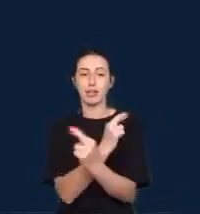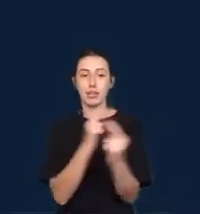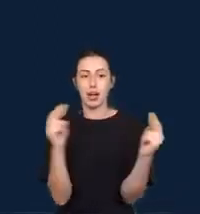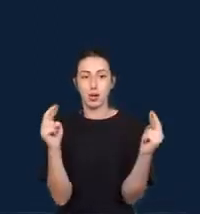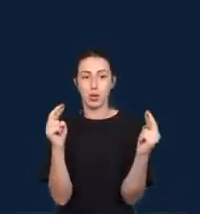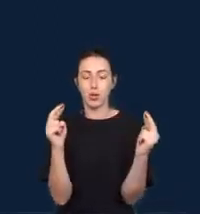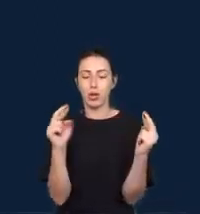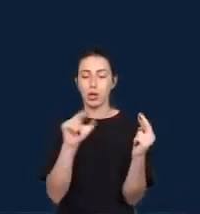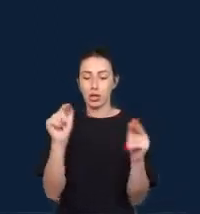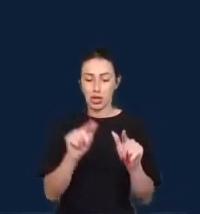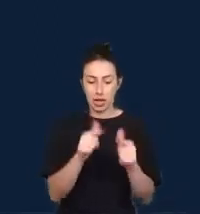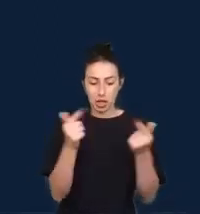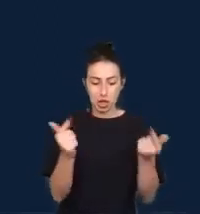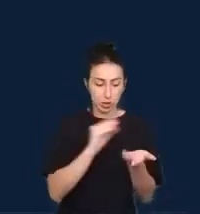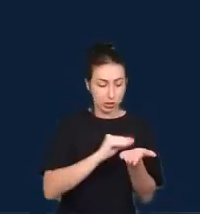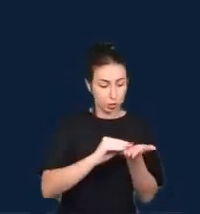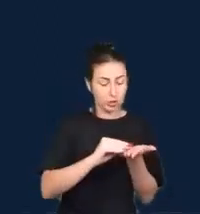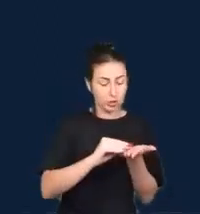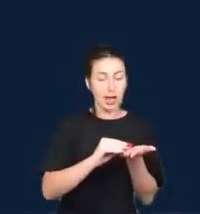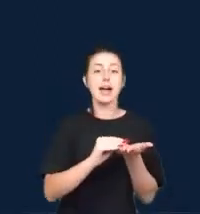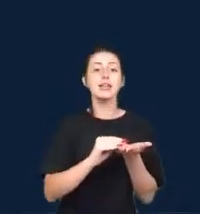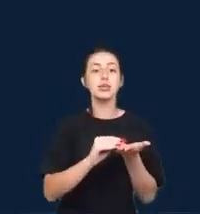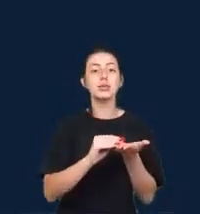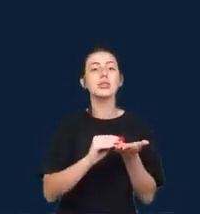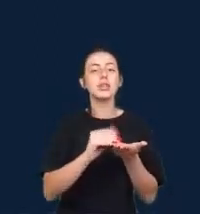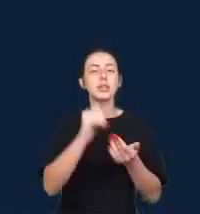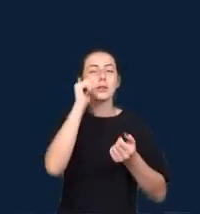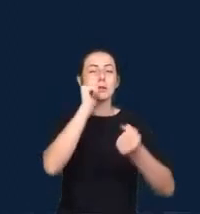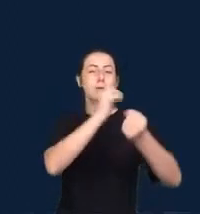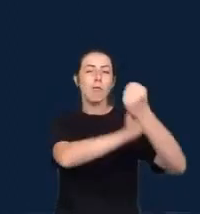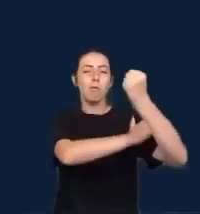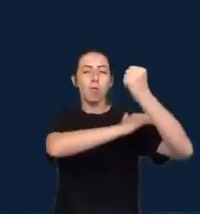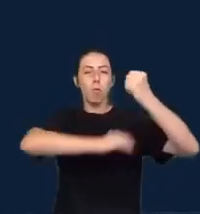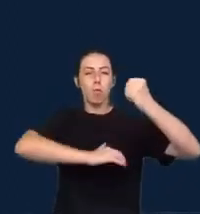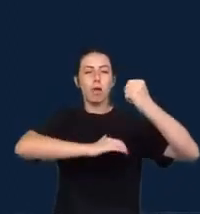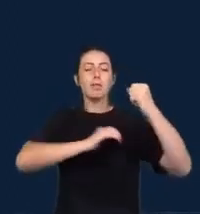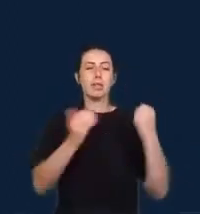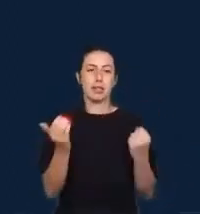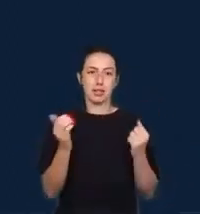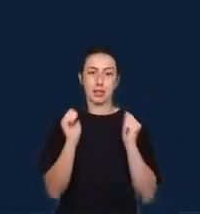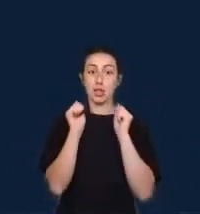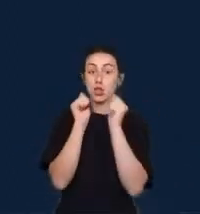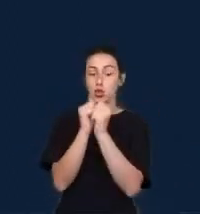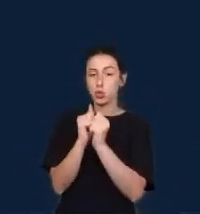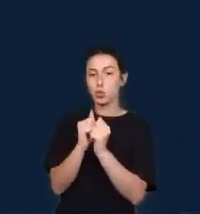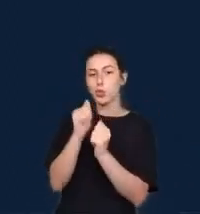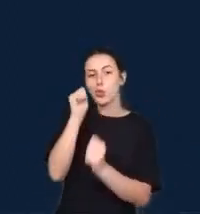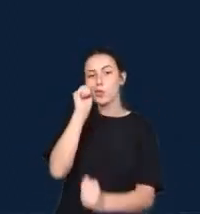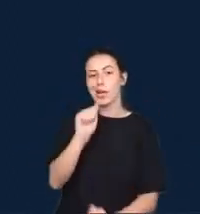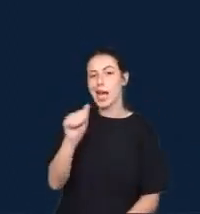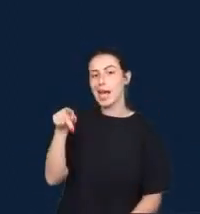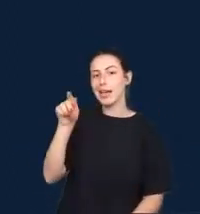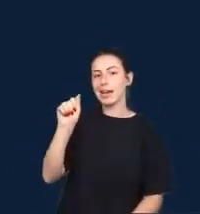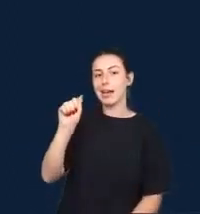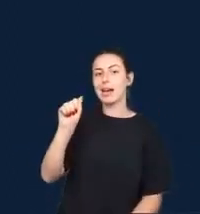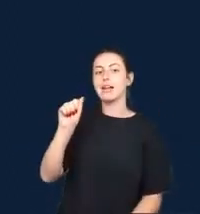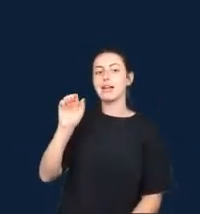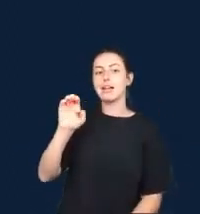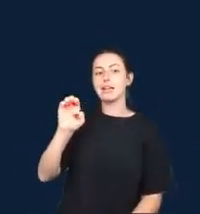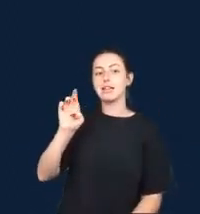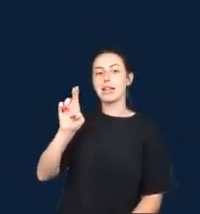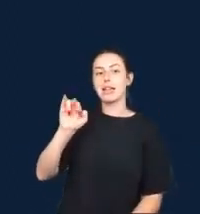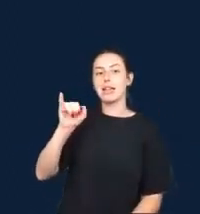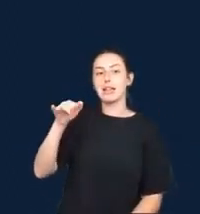following Catherine D'Gnazio's chapter in the handbook. So according to D'Gnazio, taking a